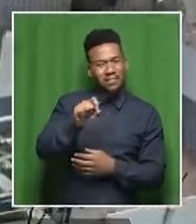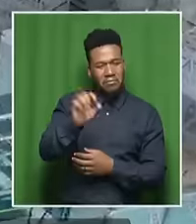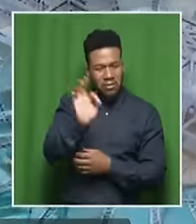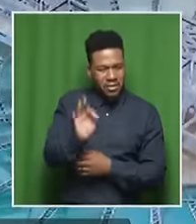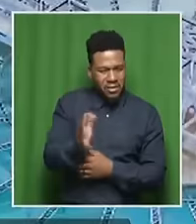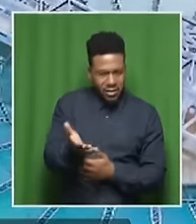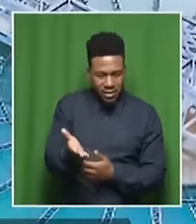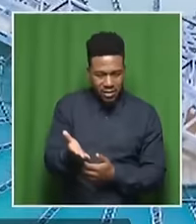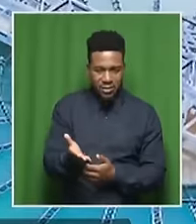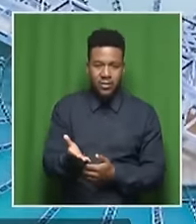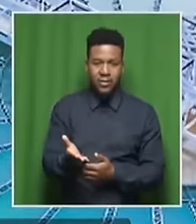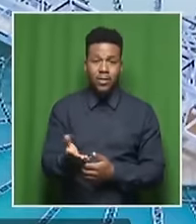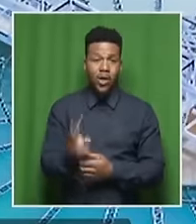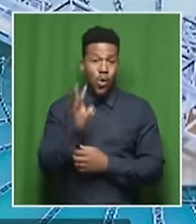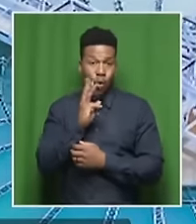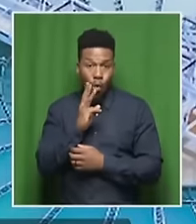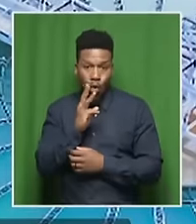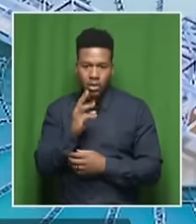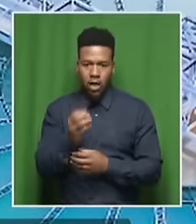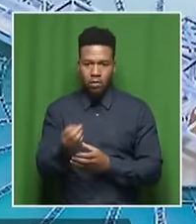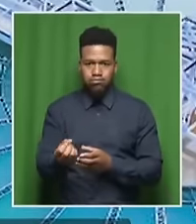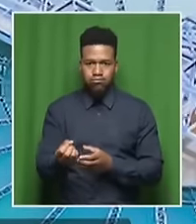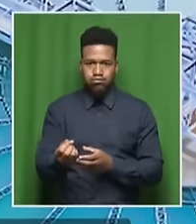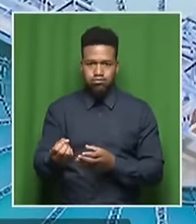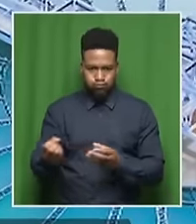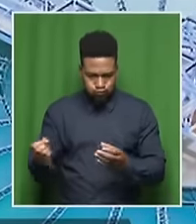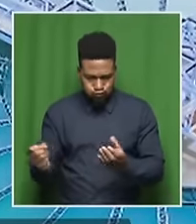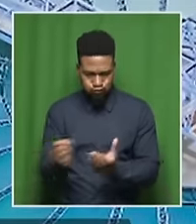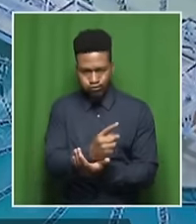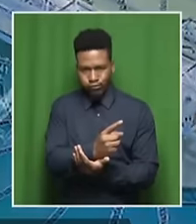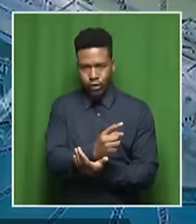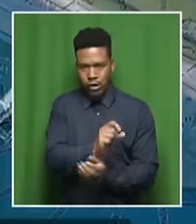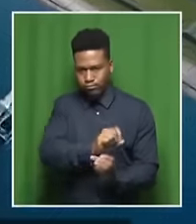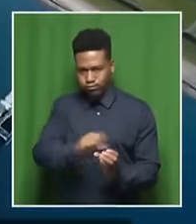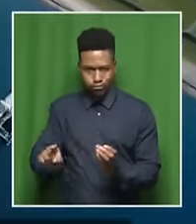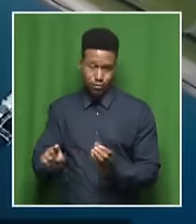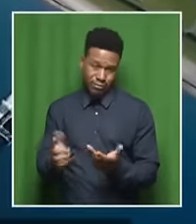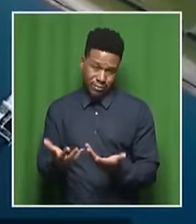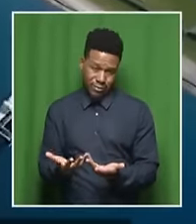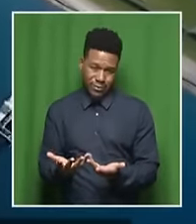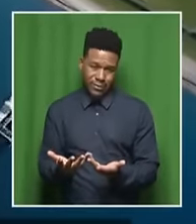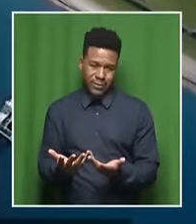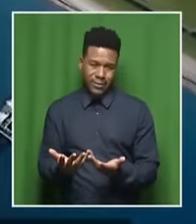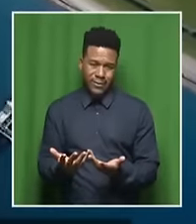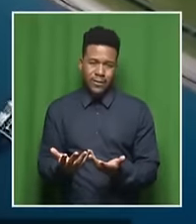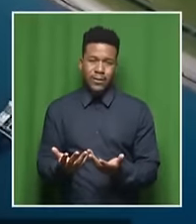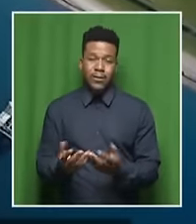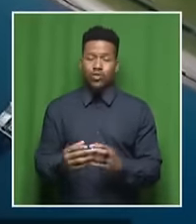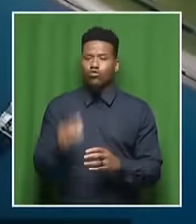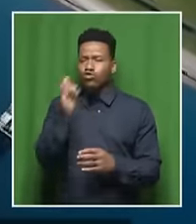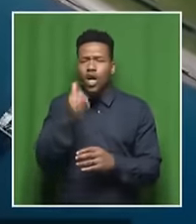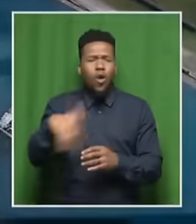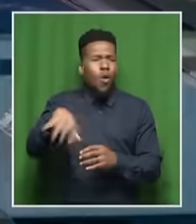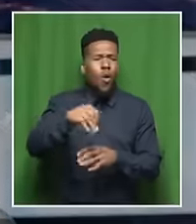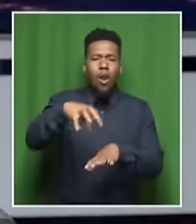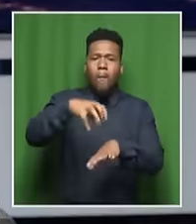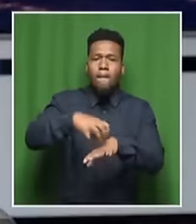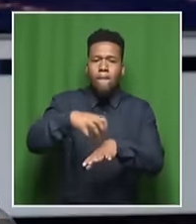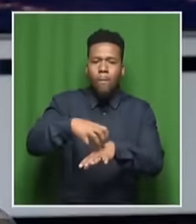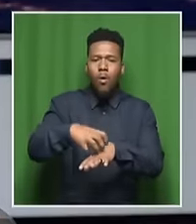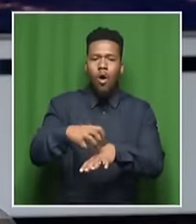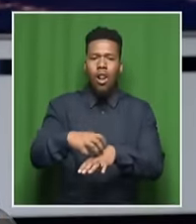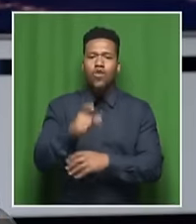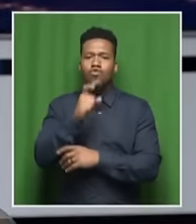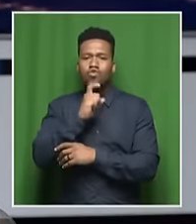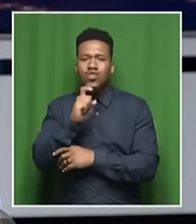water that's coming in, and again, it's the water that's going out. So what it means, for example, if you look at all retail shopping malls treating their gray